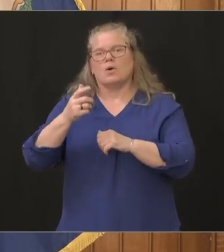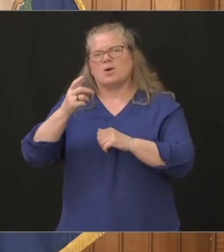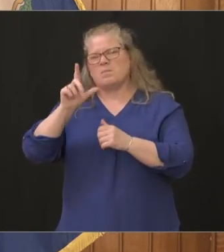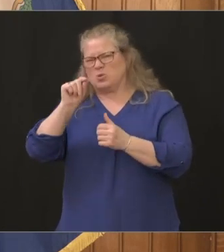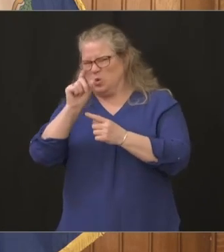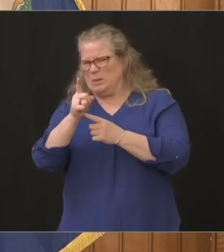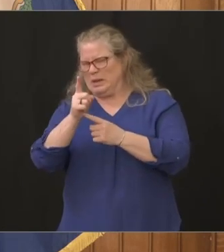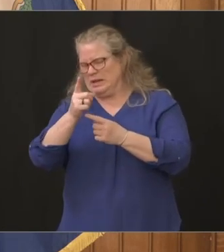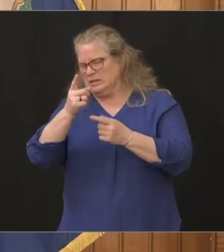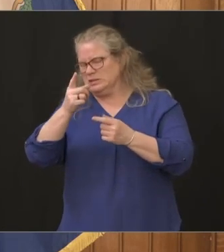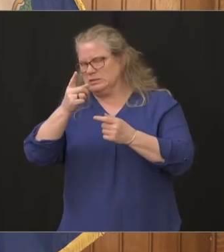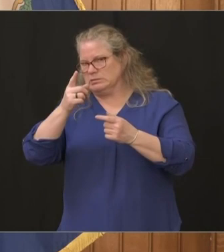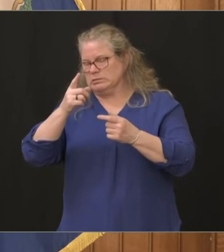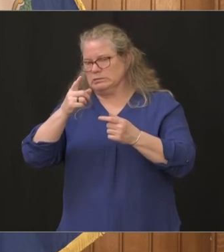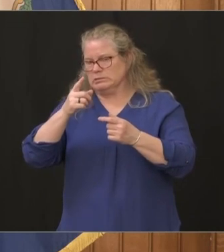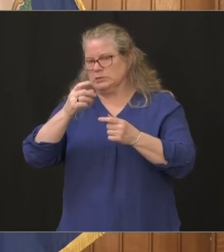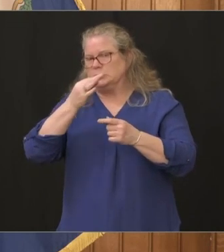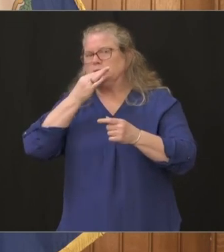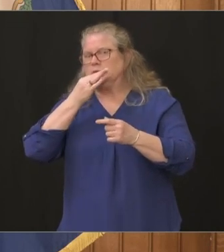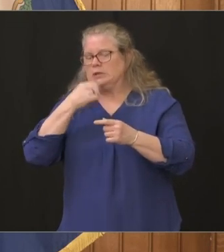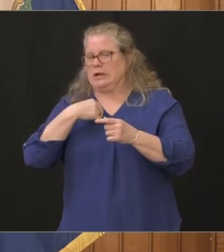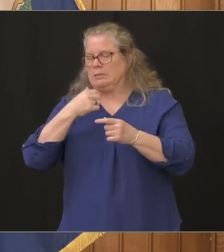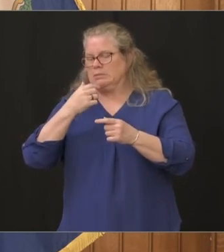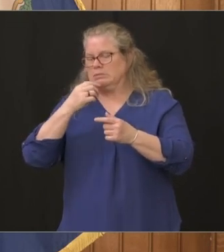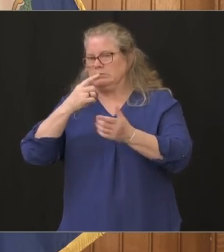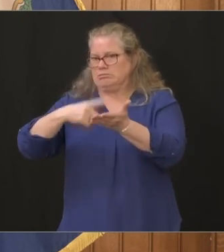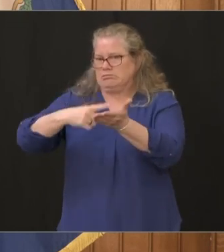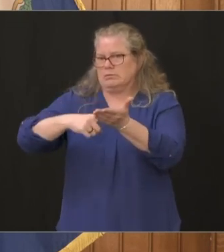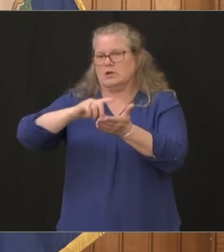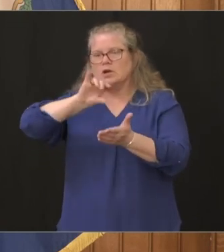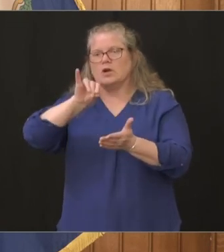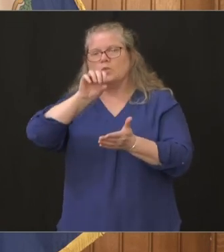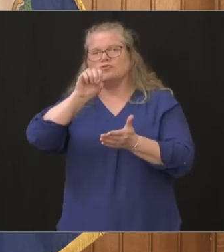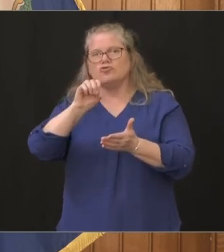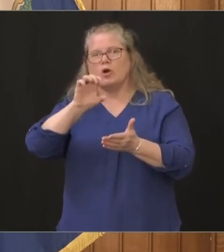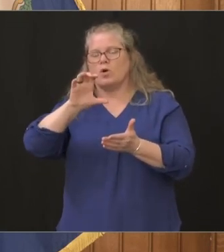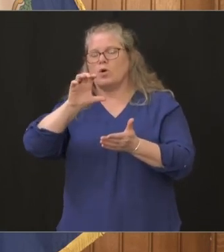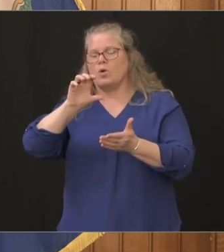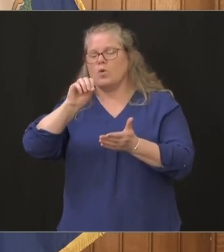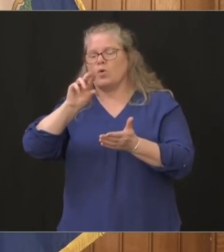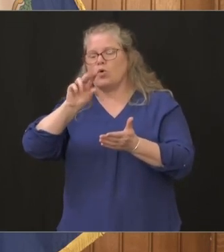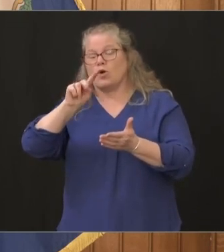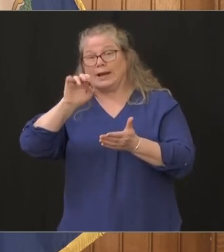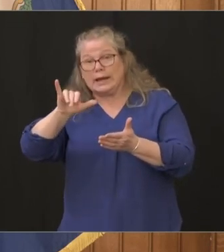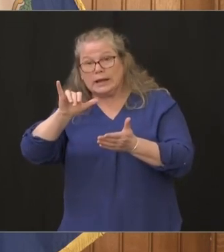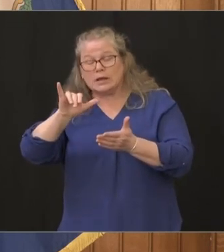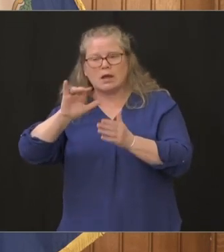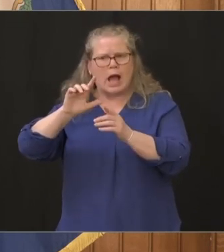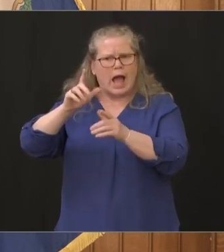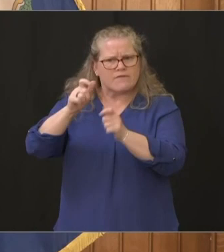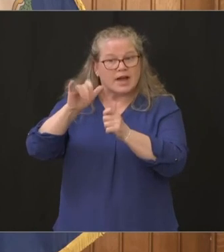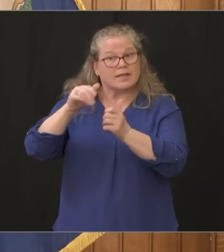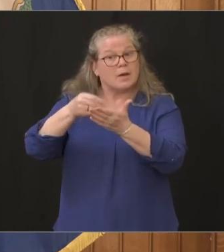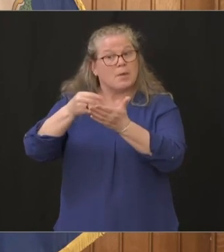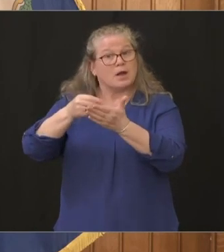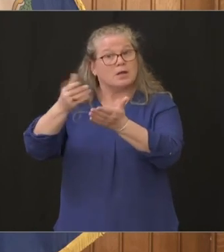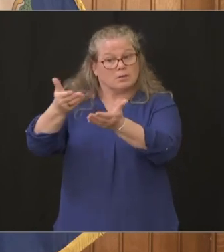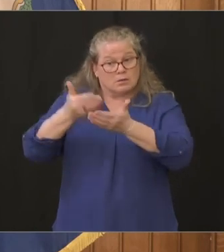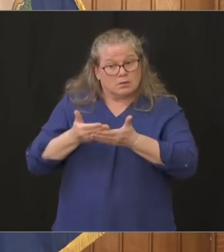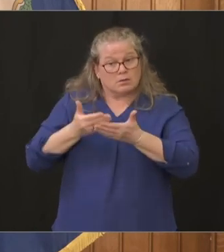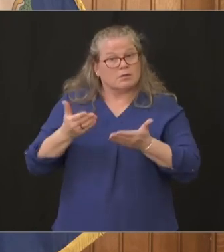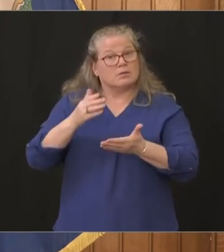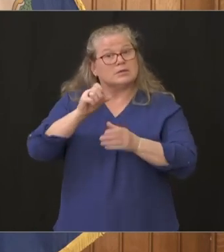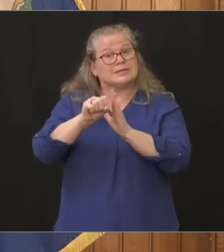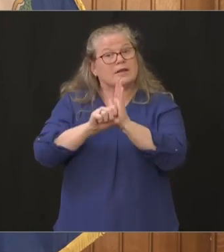see how fast we can get um the money here to the state paul mounds our chief of staff is putting together a team working with his legislative